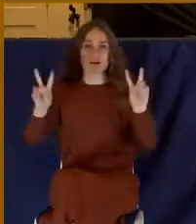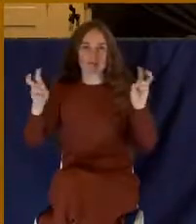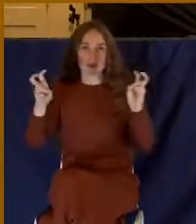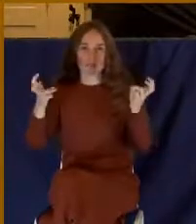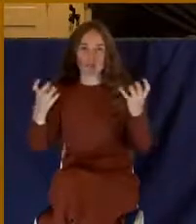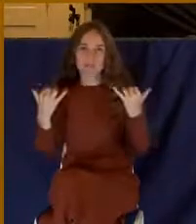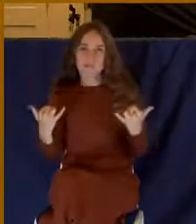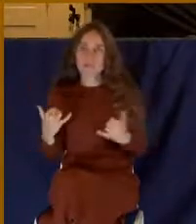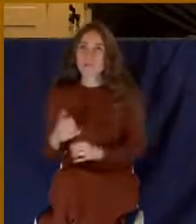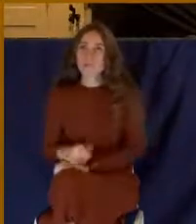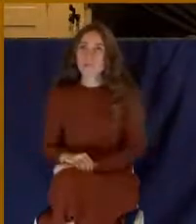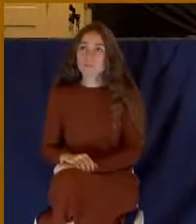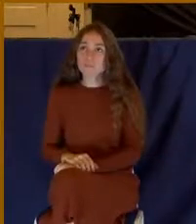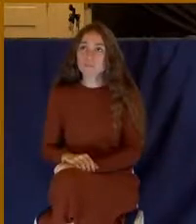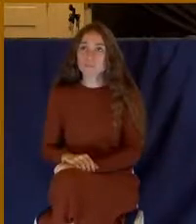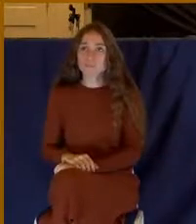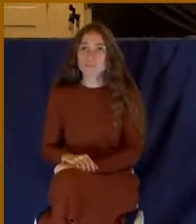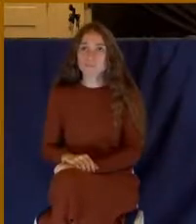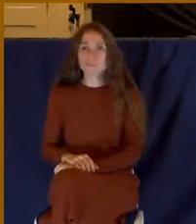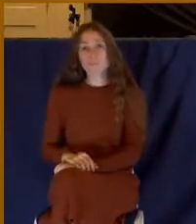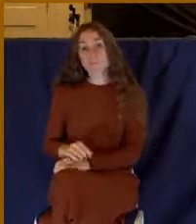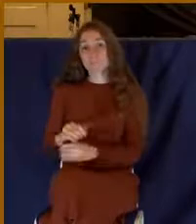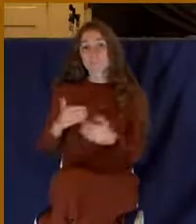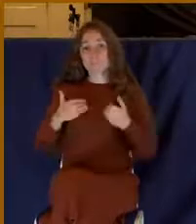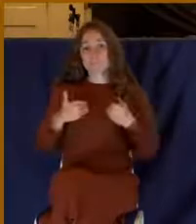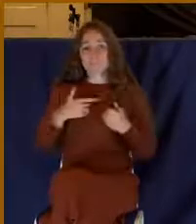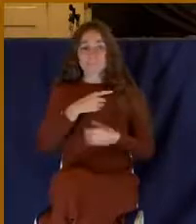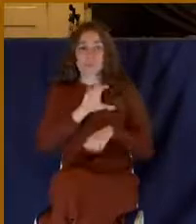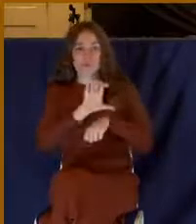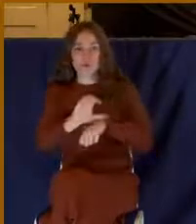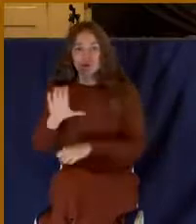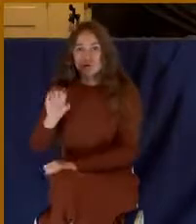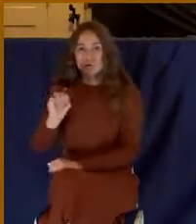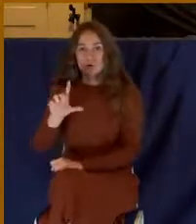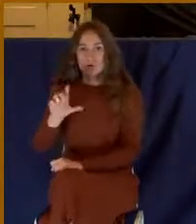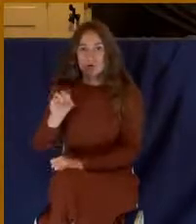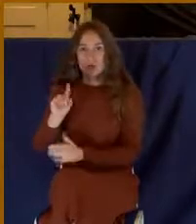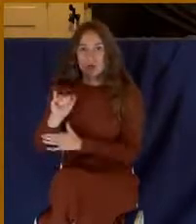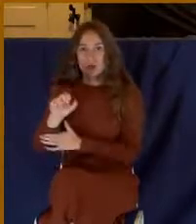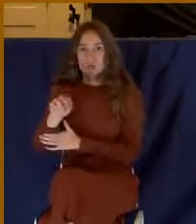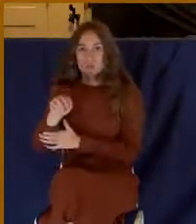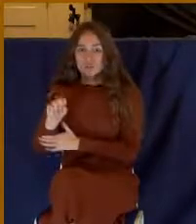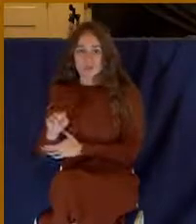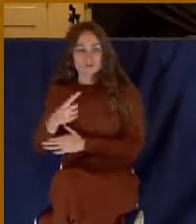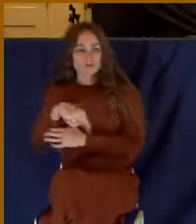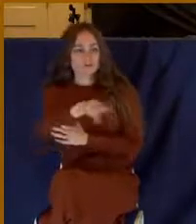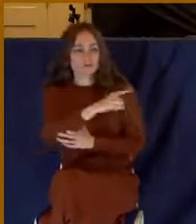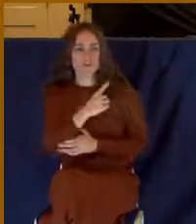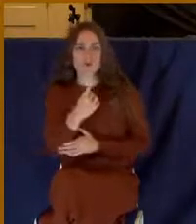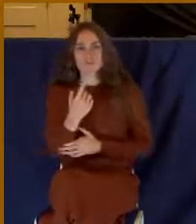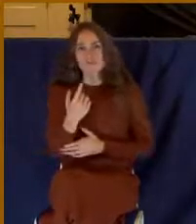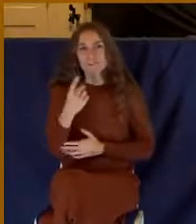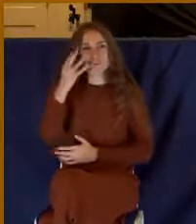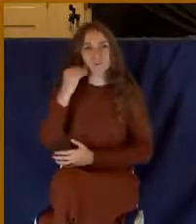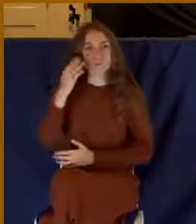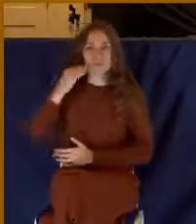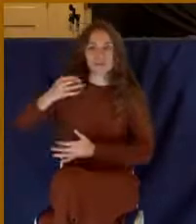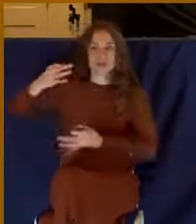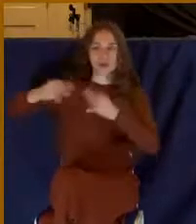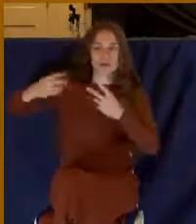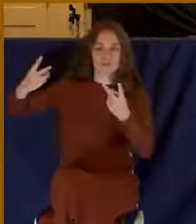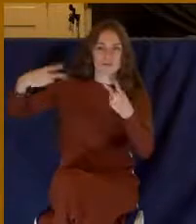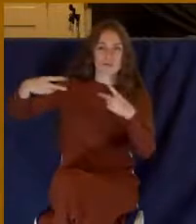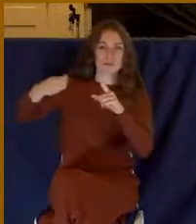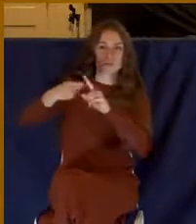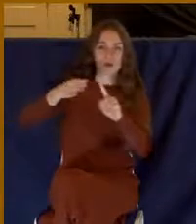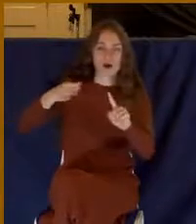And there are Colossian Christians who are being judged by these Gnostic heretics who called themselves